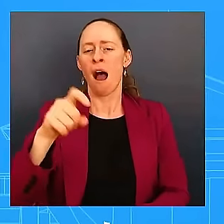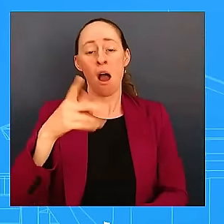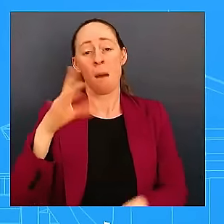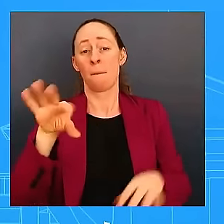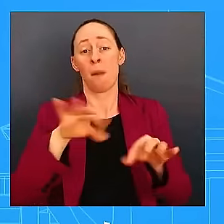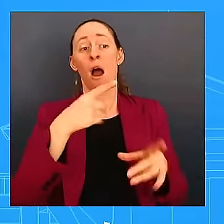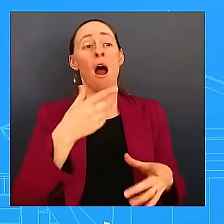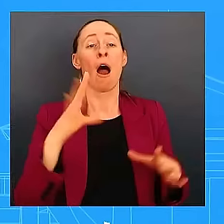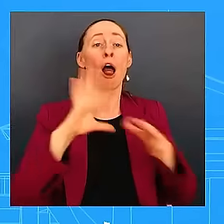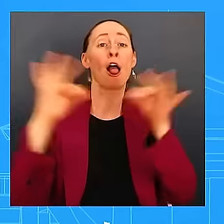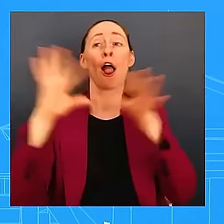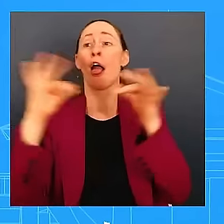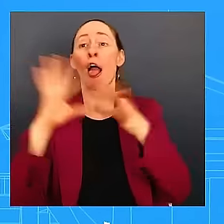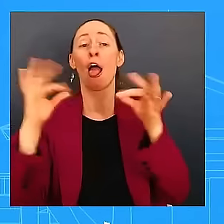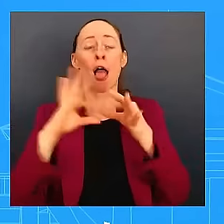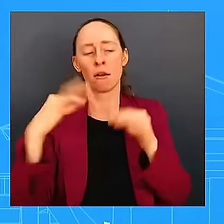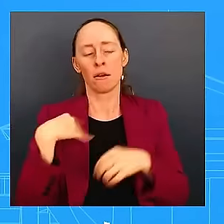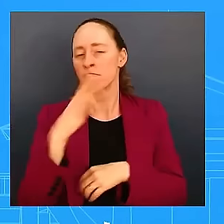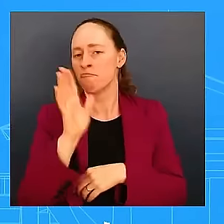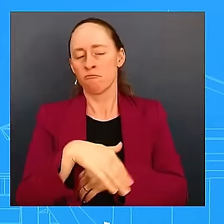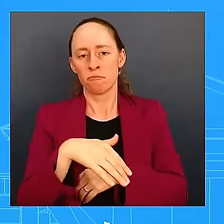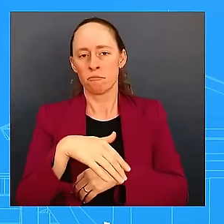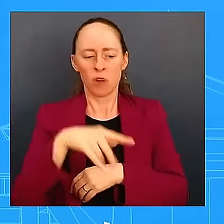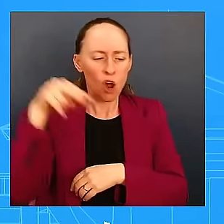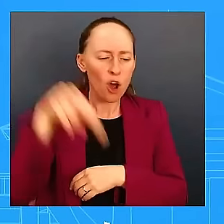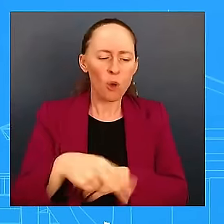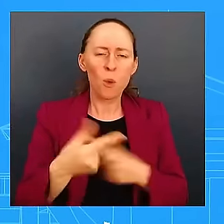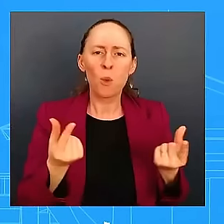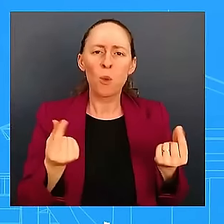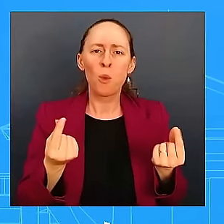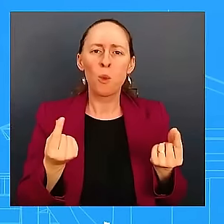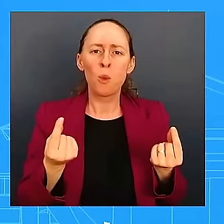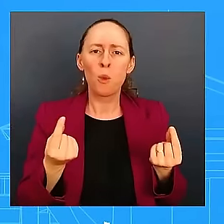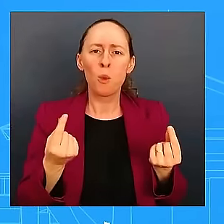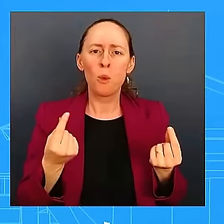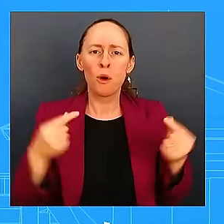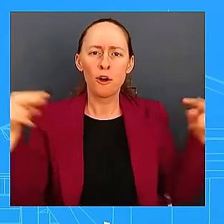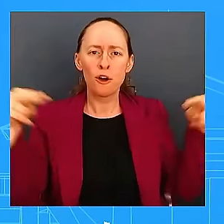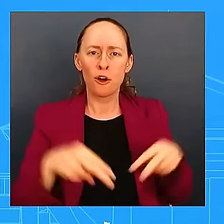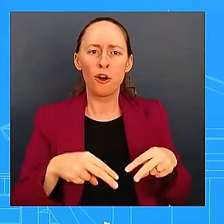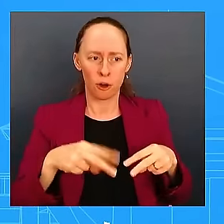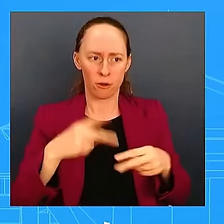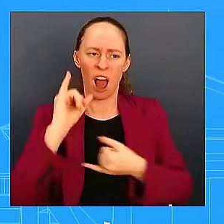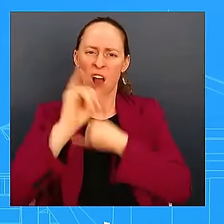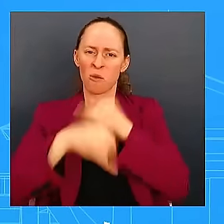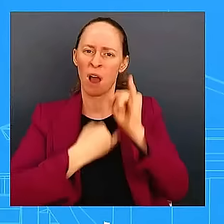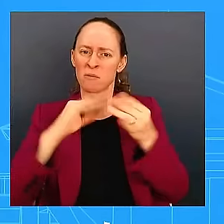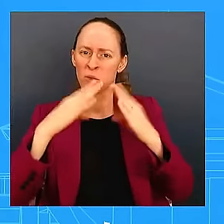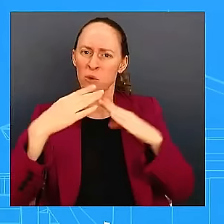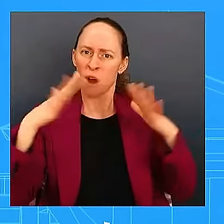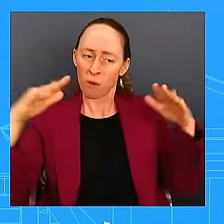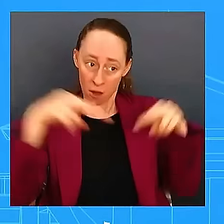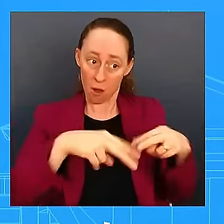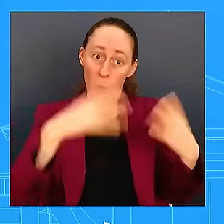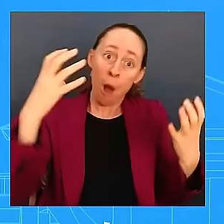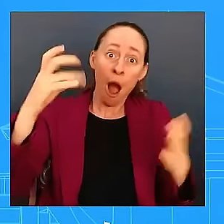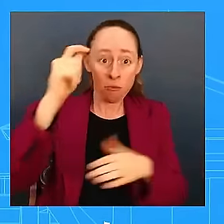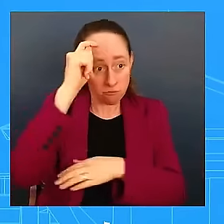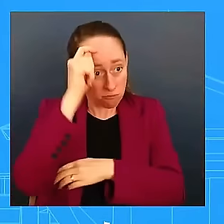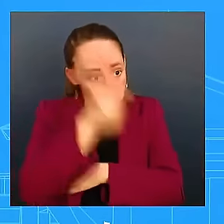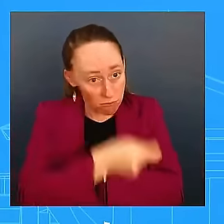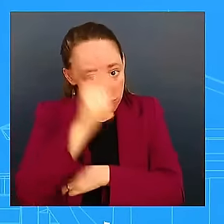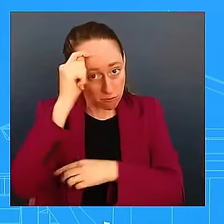The Taliban want international legitimacy to be removed from sanction lists and foreign financing to restart the Afghan economy. These